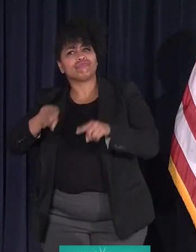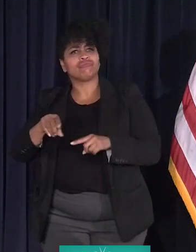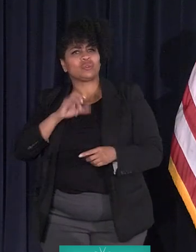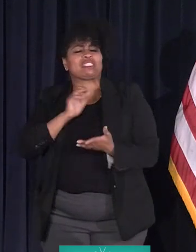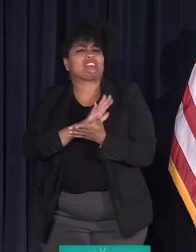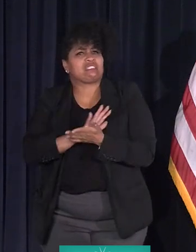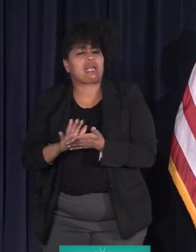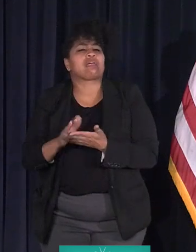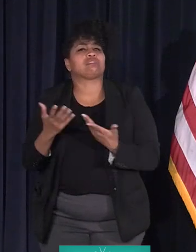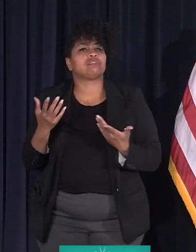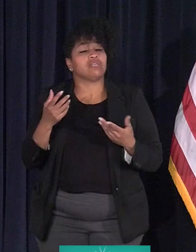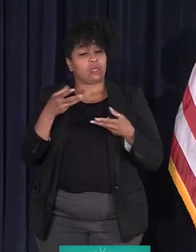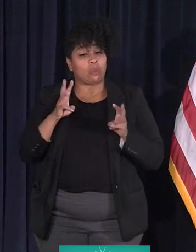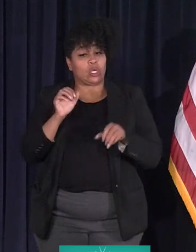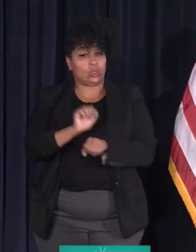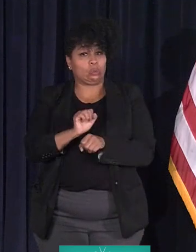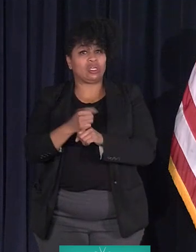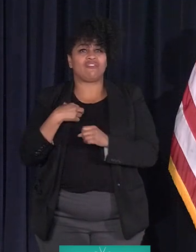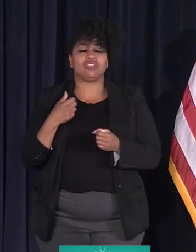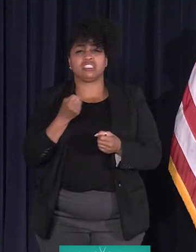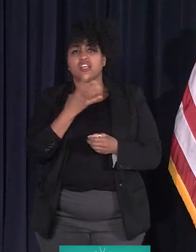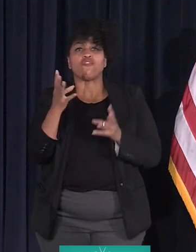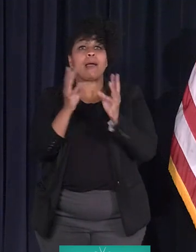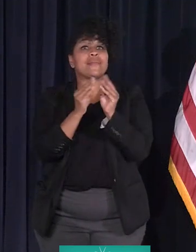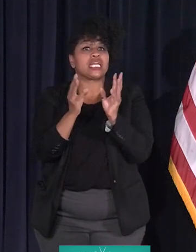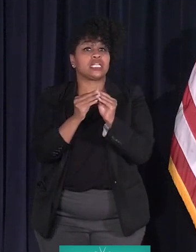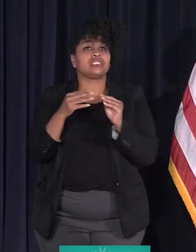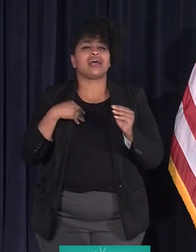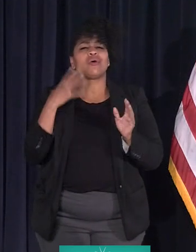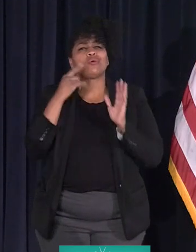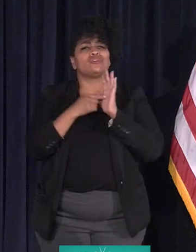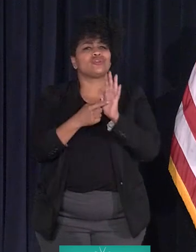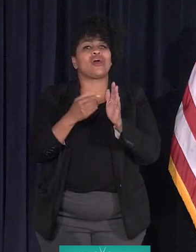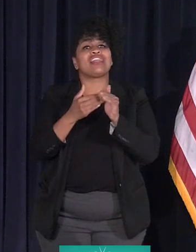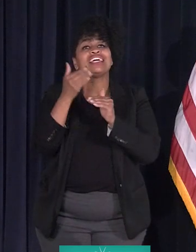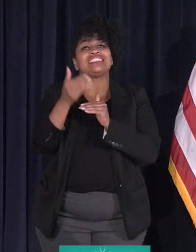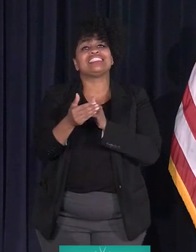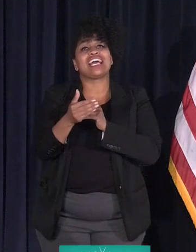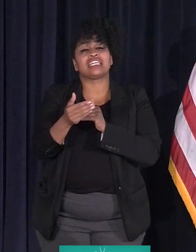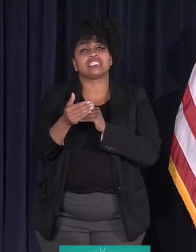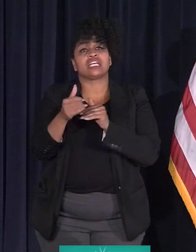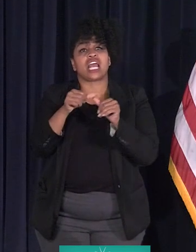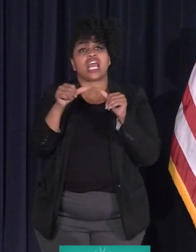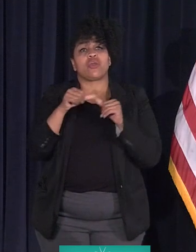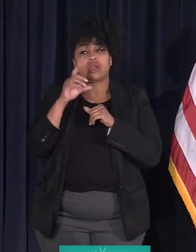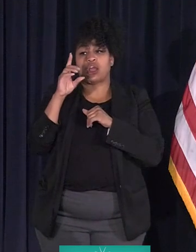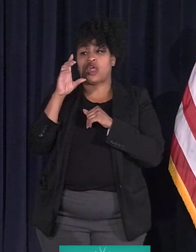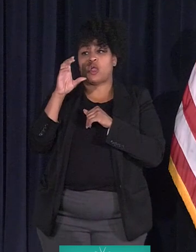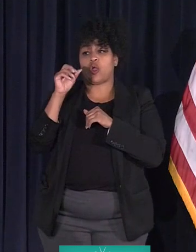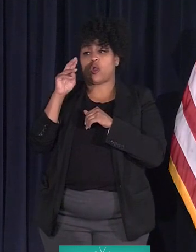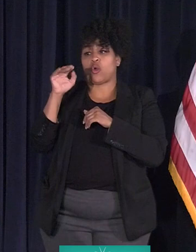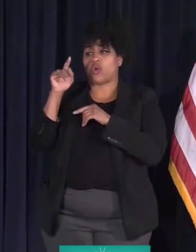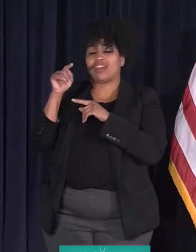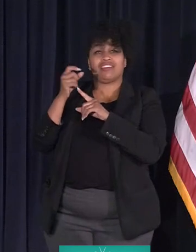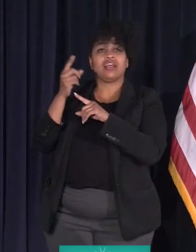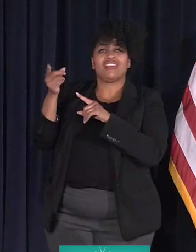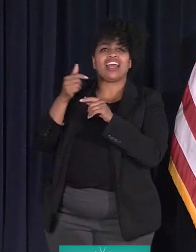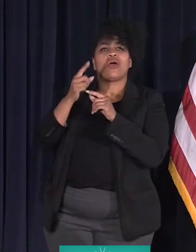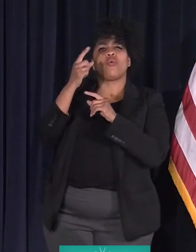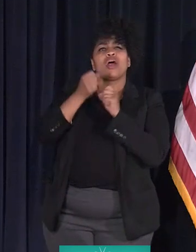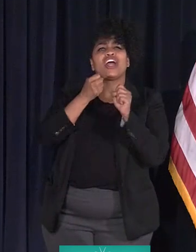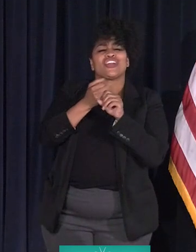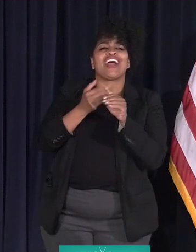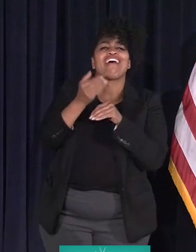the way this works is we have a series of community meetings, and I'll just show you. In the next district in Conant, it looks like this. They're about a year ahead of in the